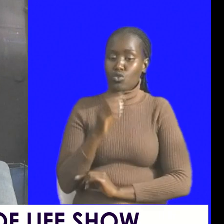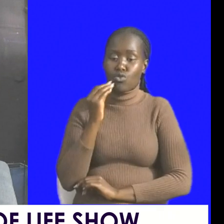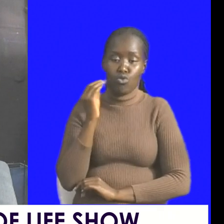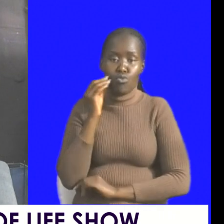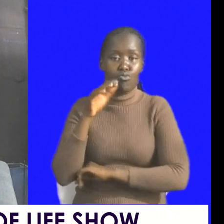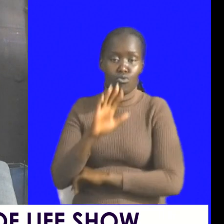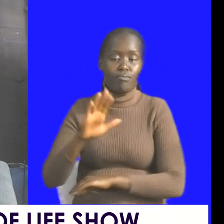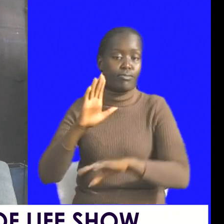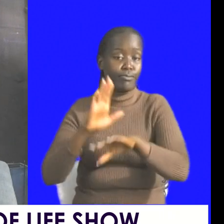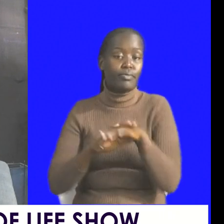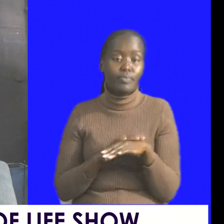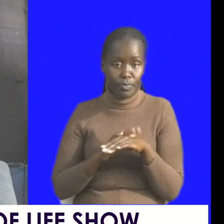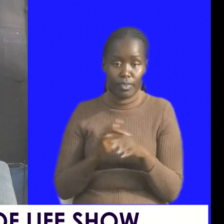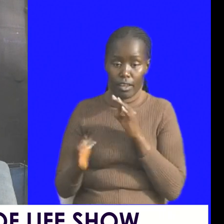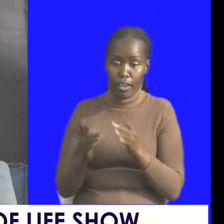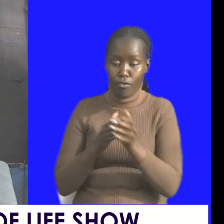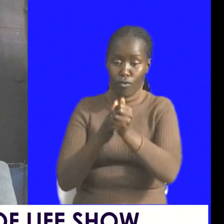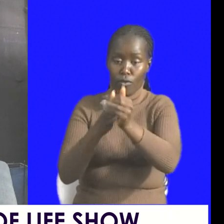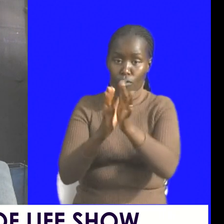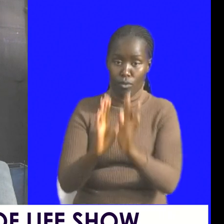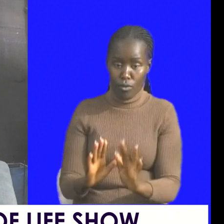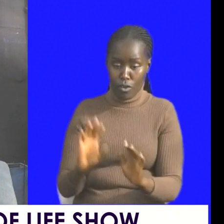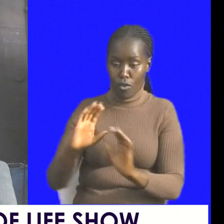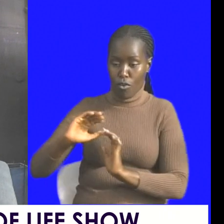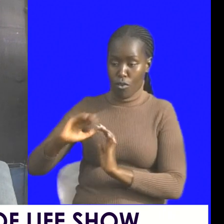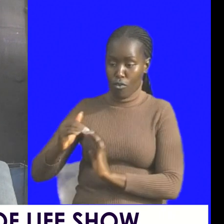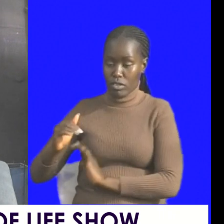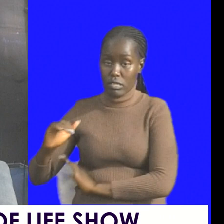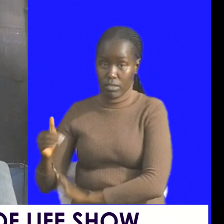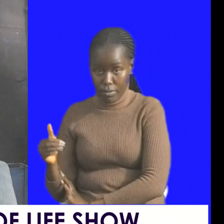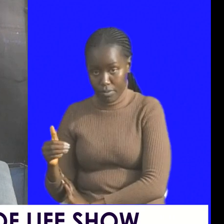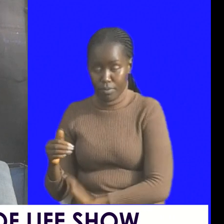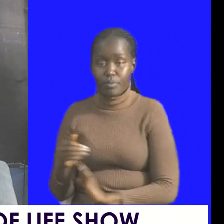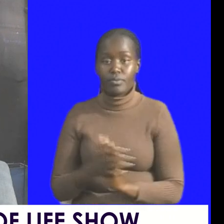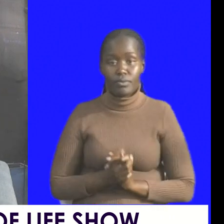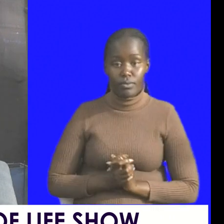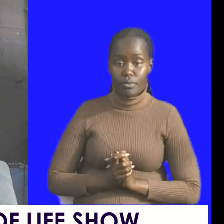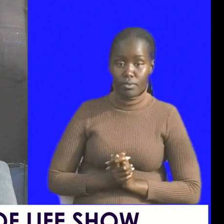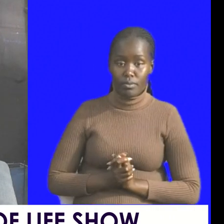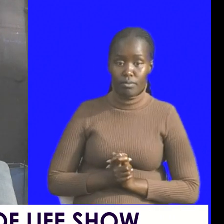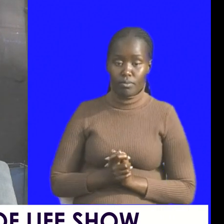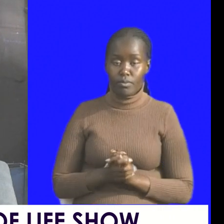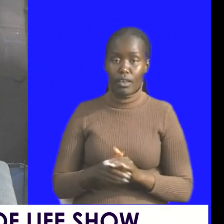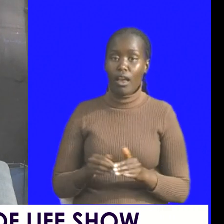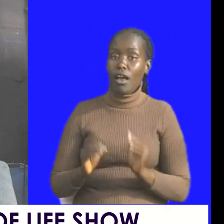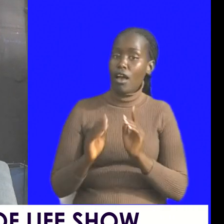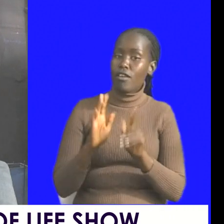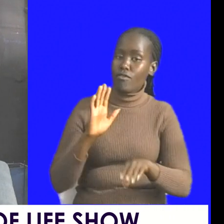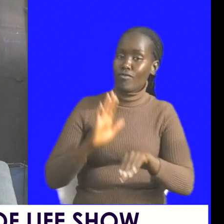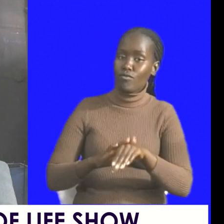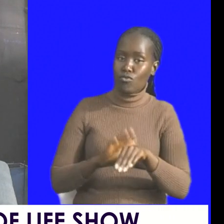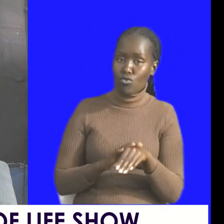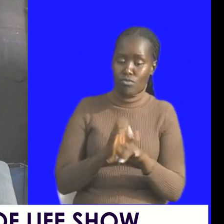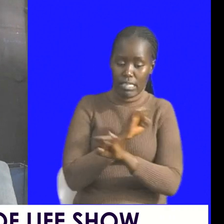smell and if you're a leader of a city please make sure that there is proper sanitation in your city